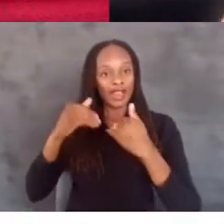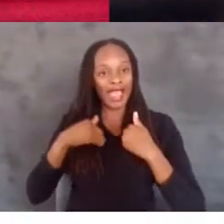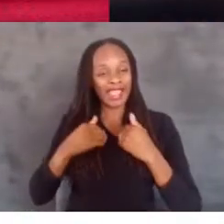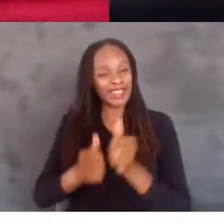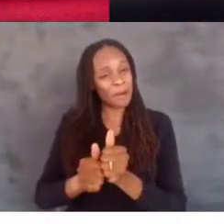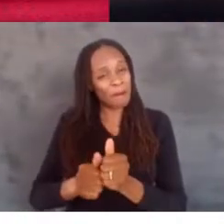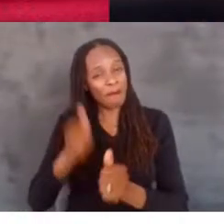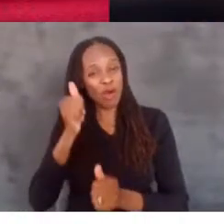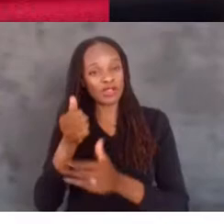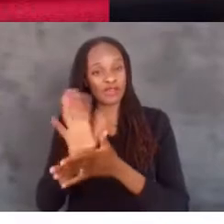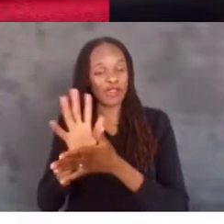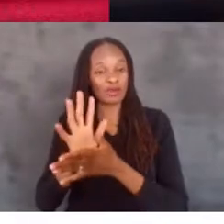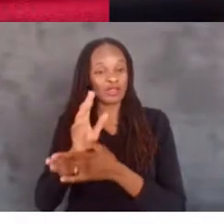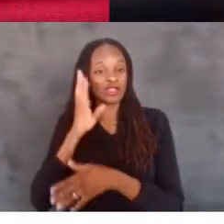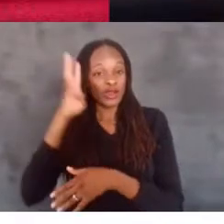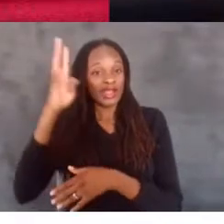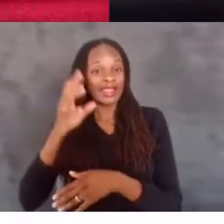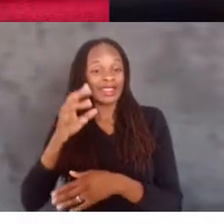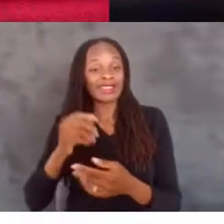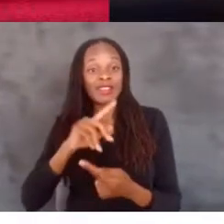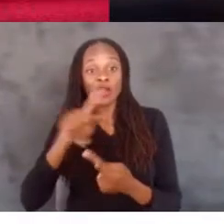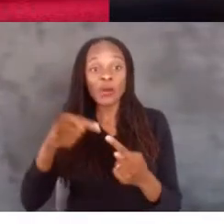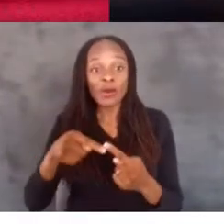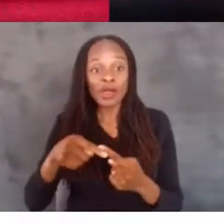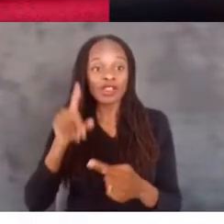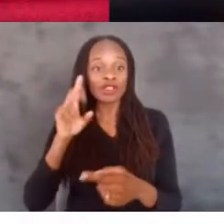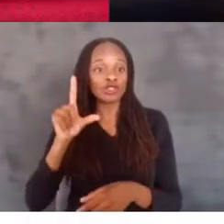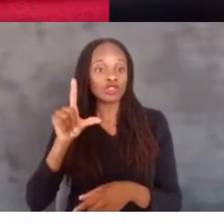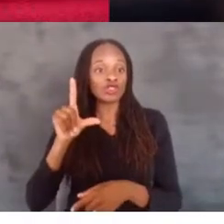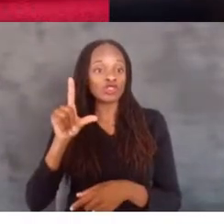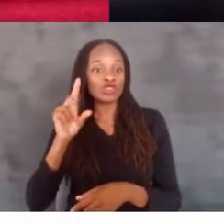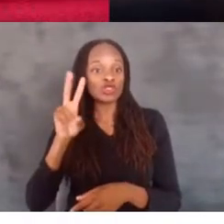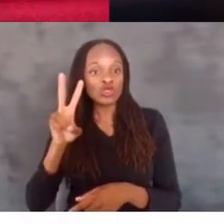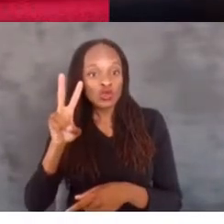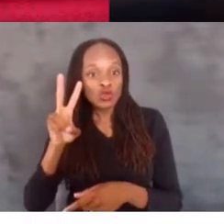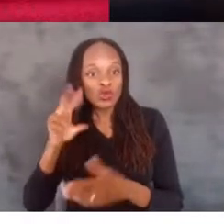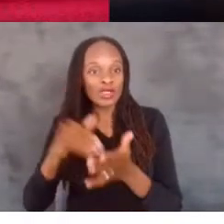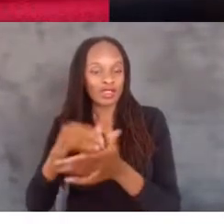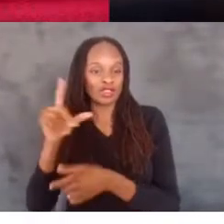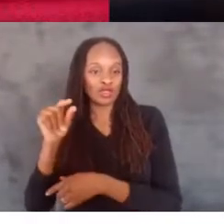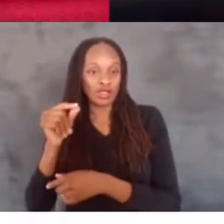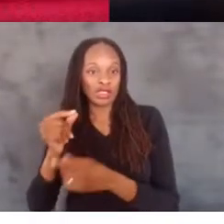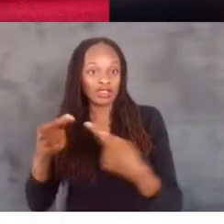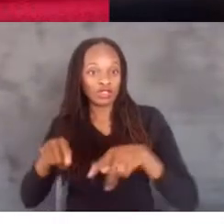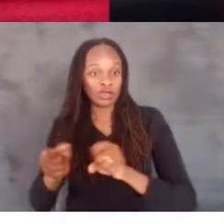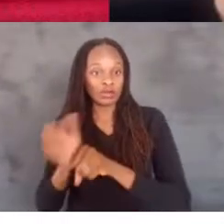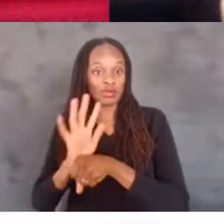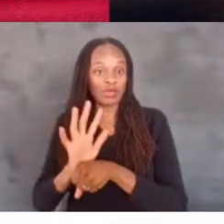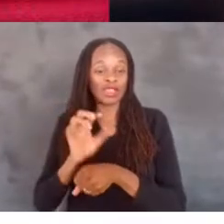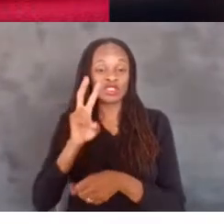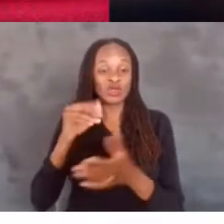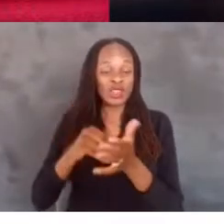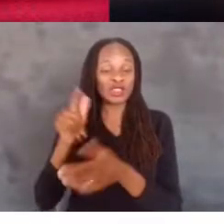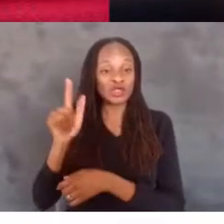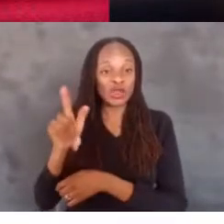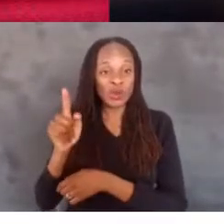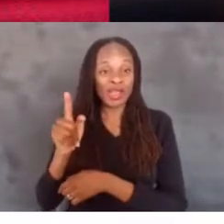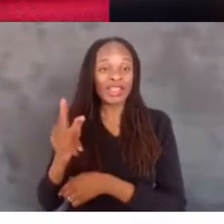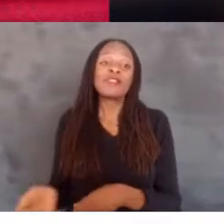ever created in 2020 during a global pandemic. And then in 2021, even more films.